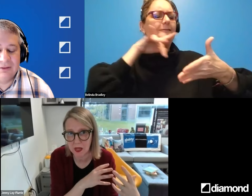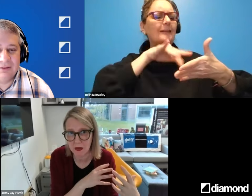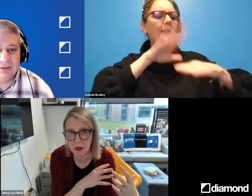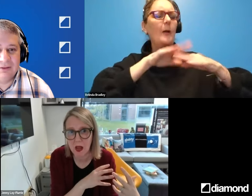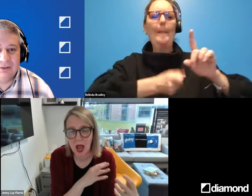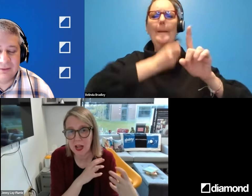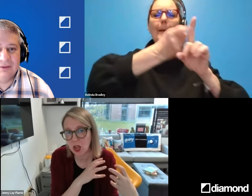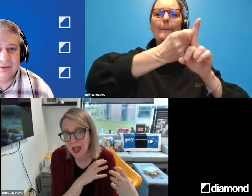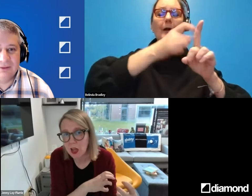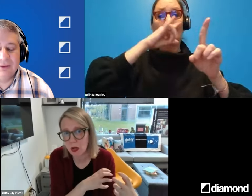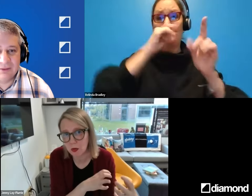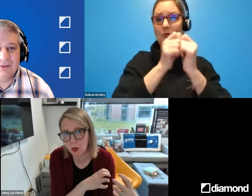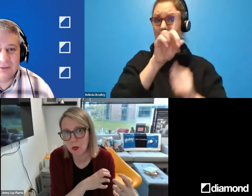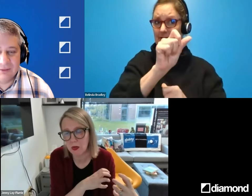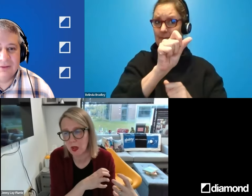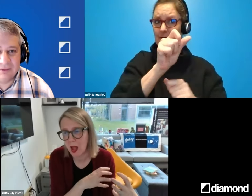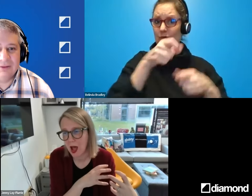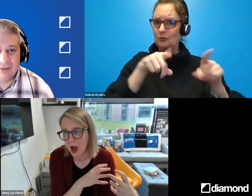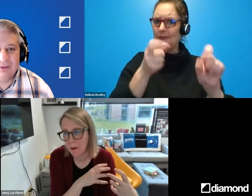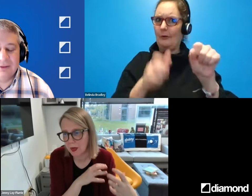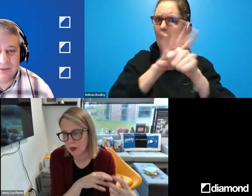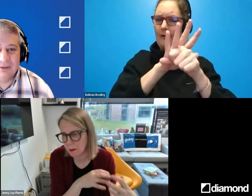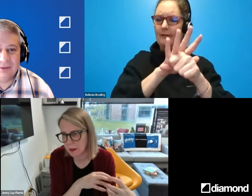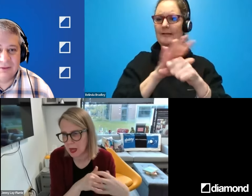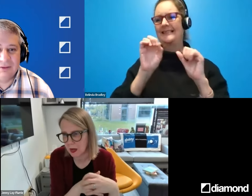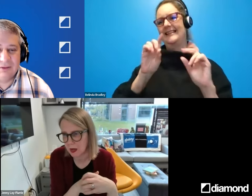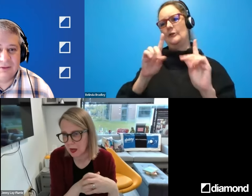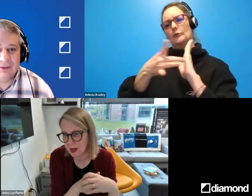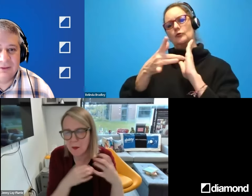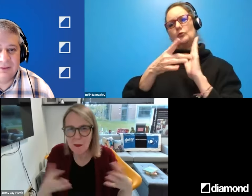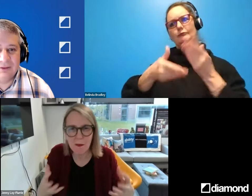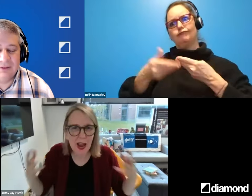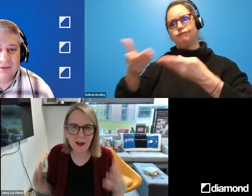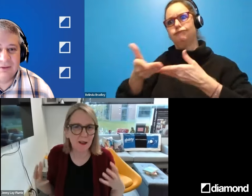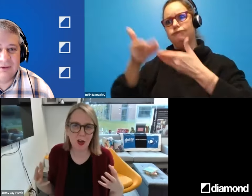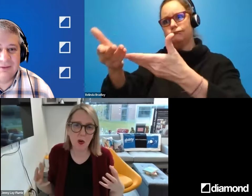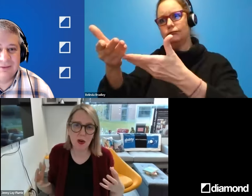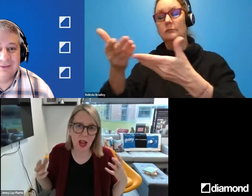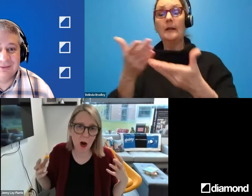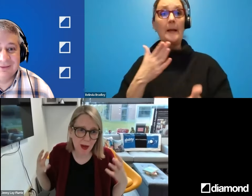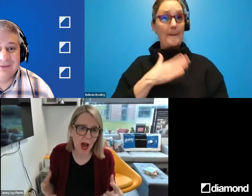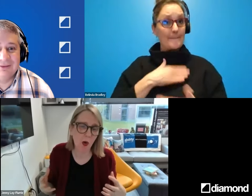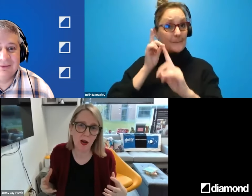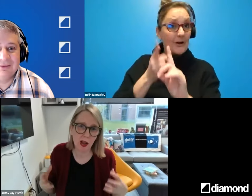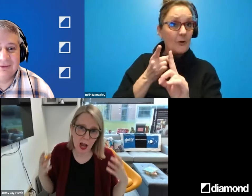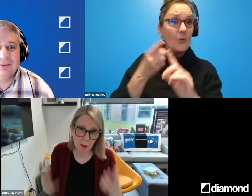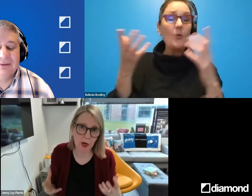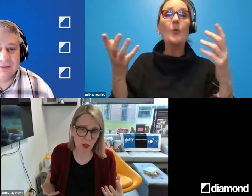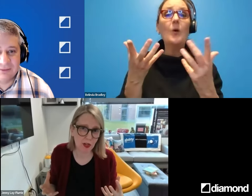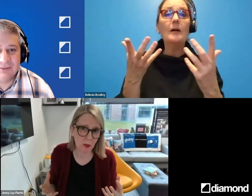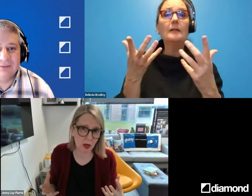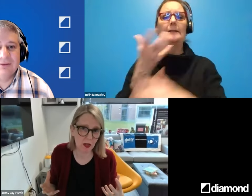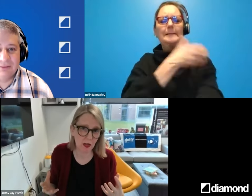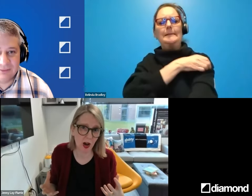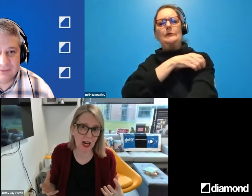disabilities and educational tools. Um, this is a big, you know, my holistic goal is to help power and